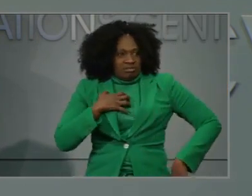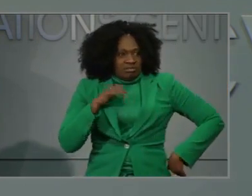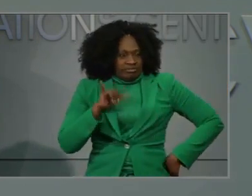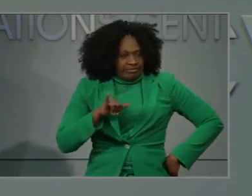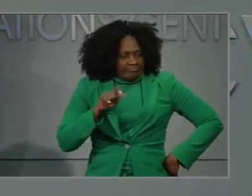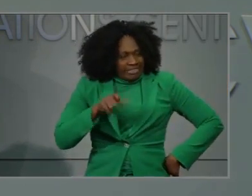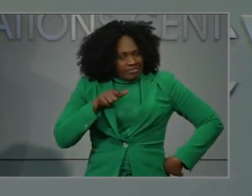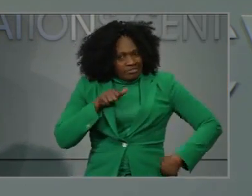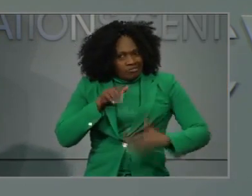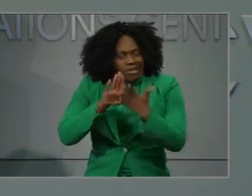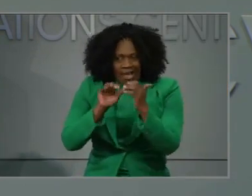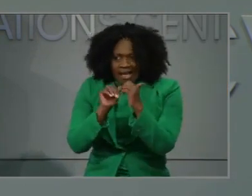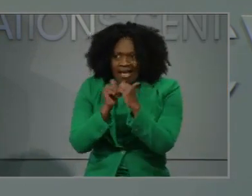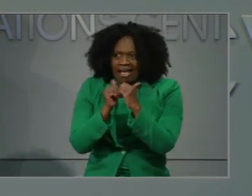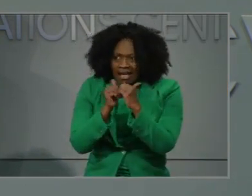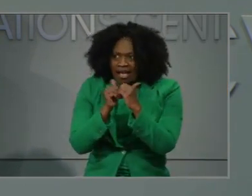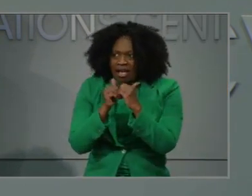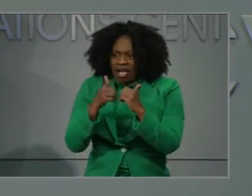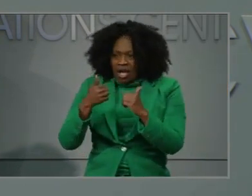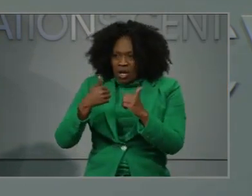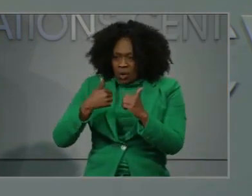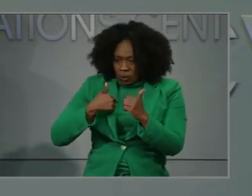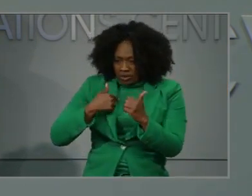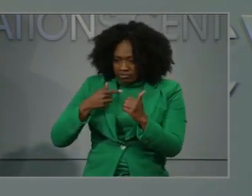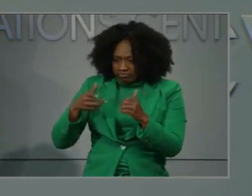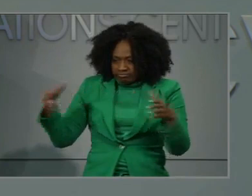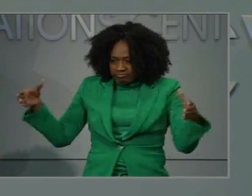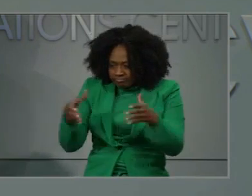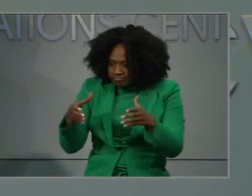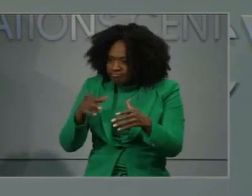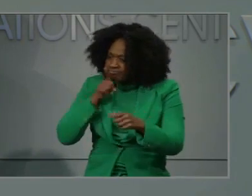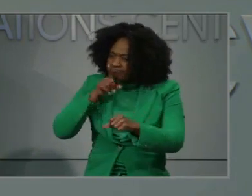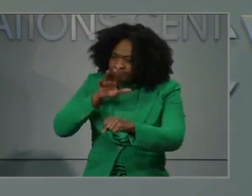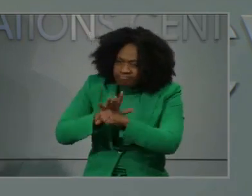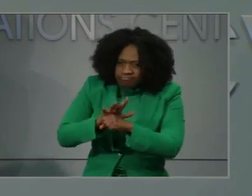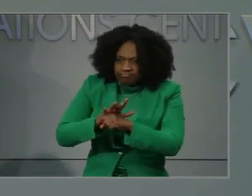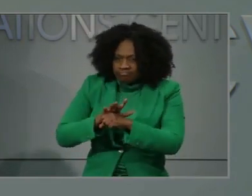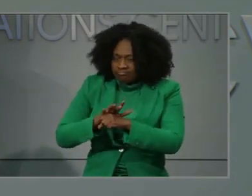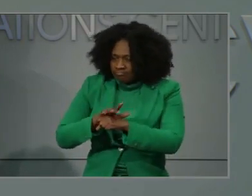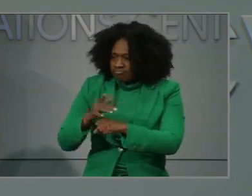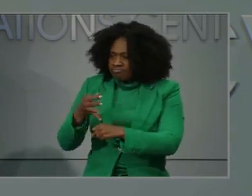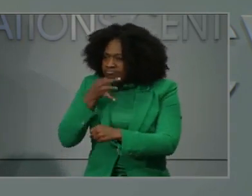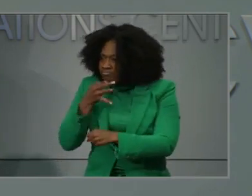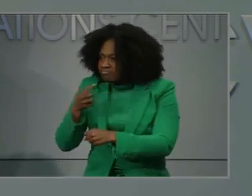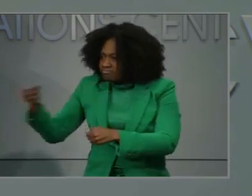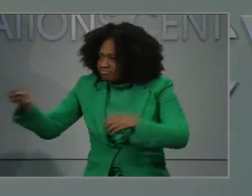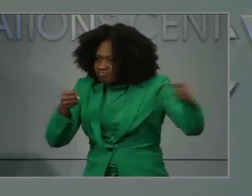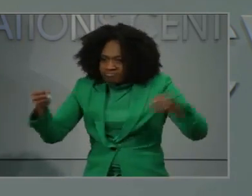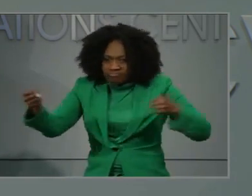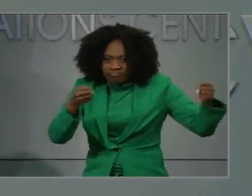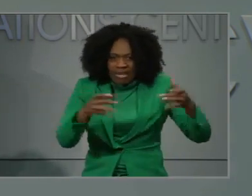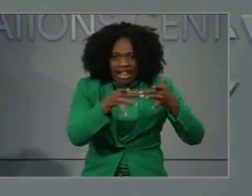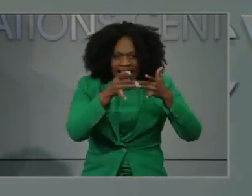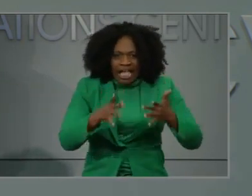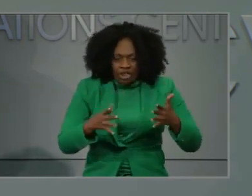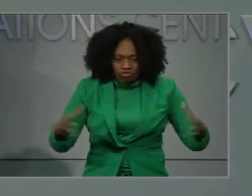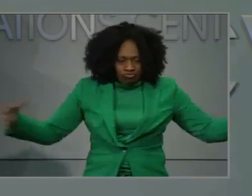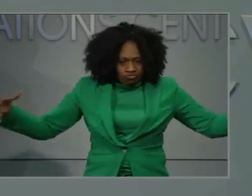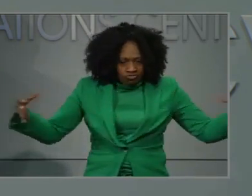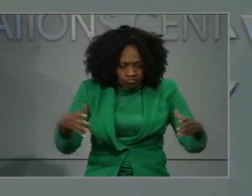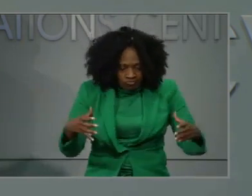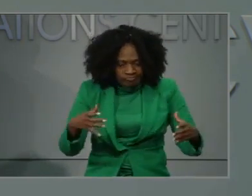addressed. We are dedicating our teams to this work and tapping into the expertise of stakeholders across the state